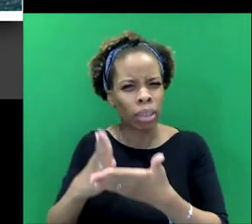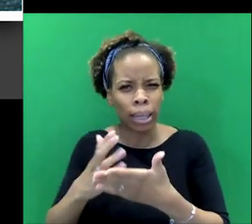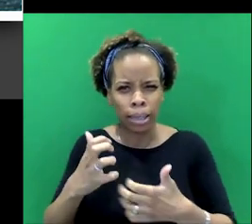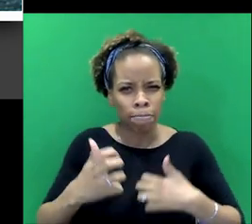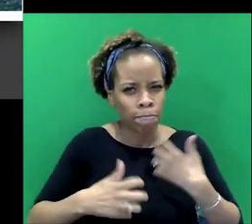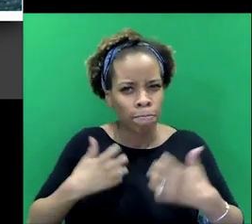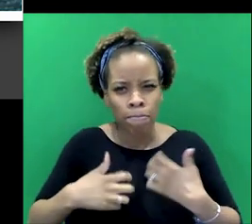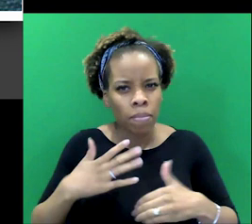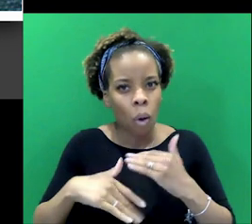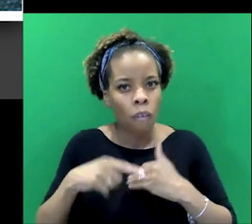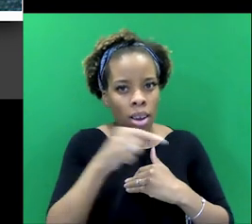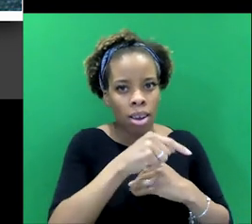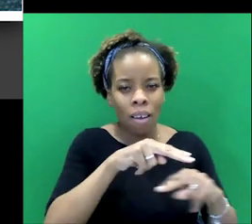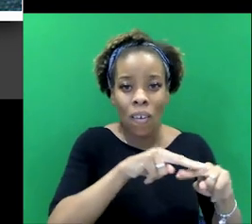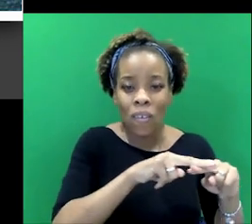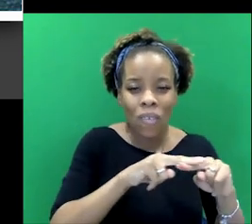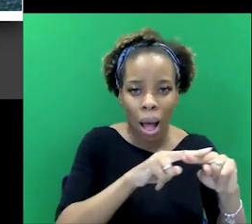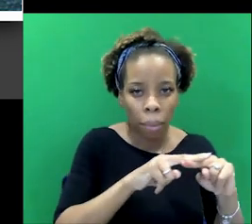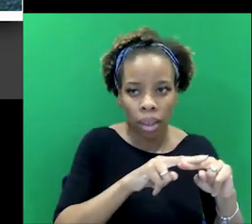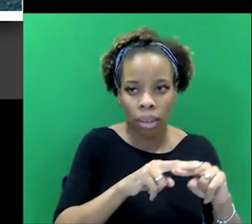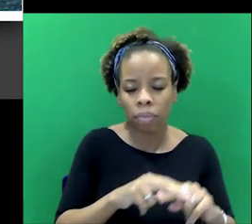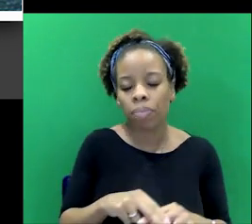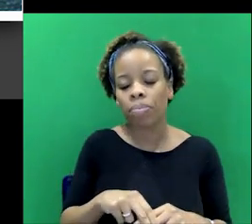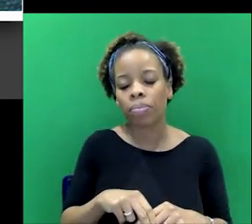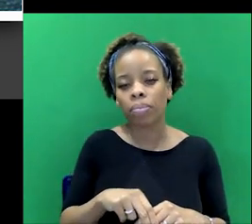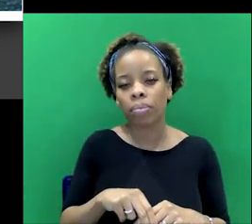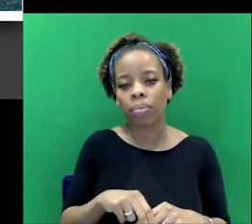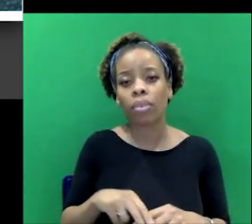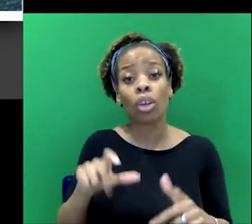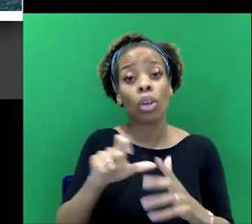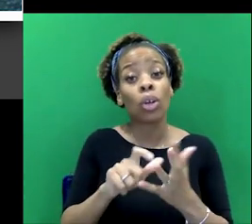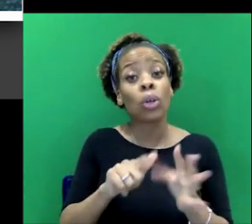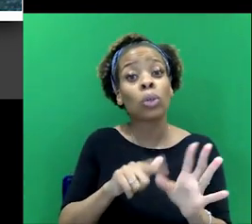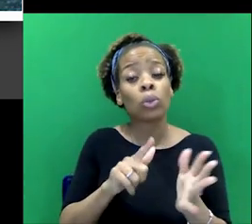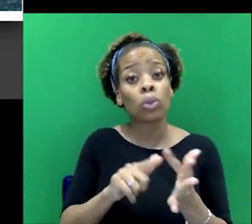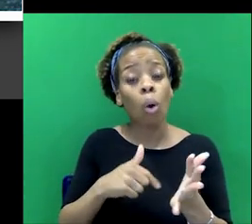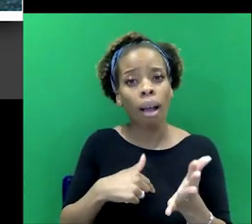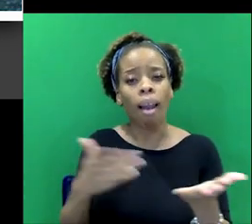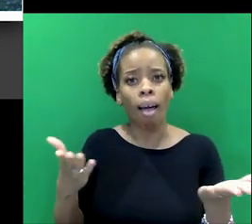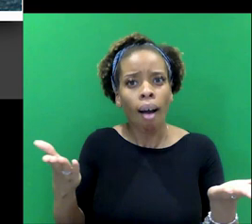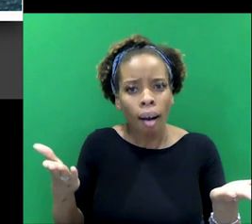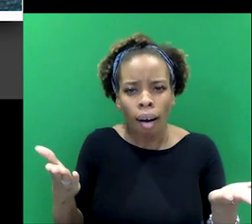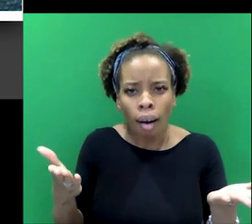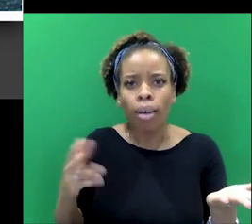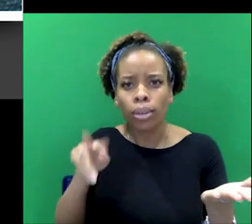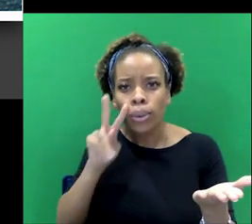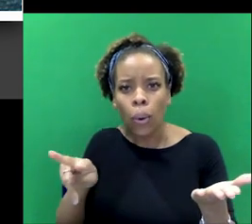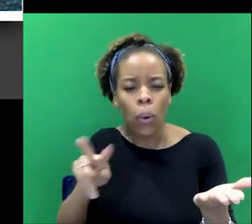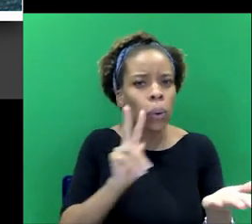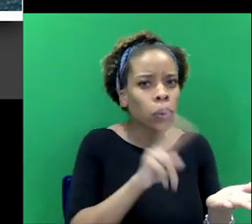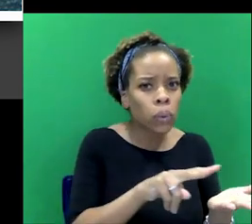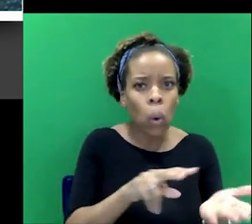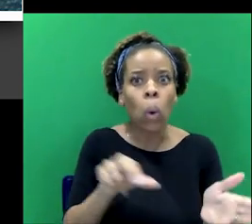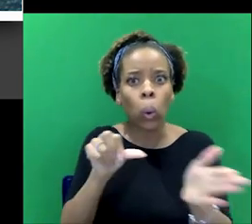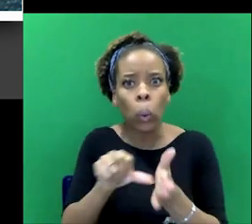develops this, this, this very combative relationship with. And I wonder whether you could see in that any